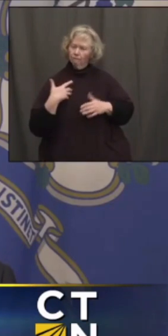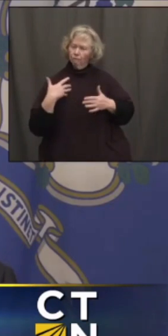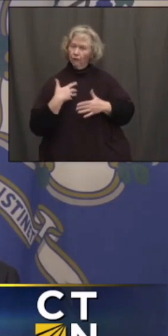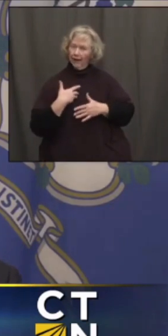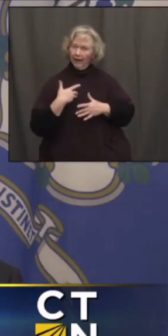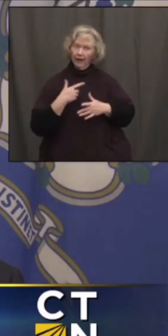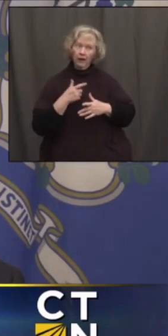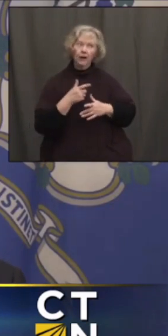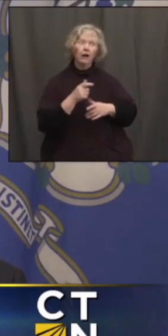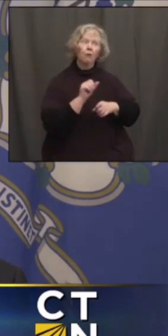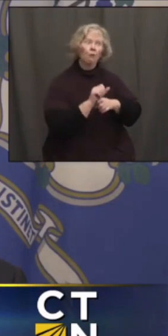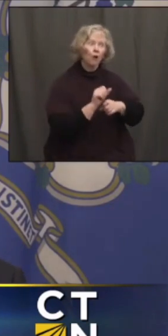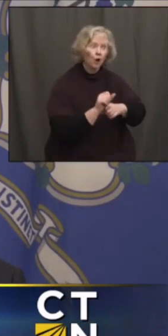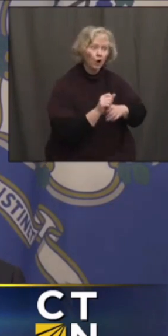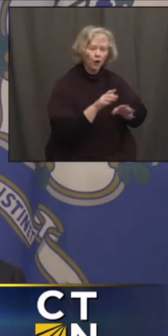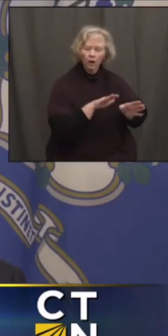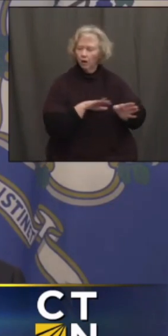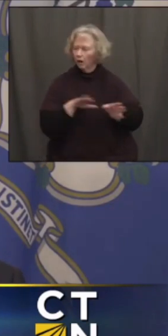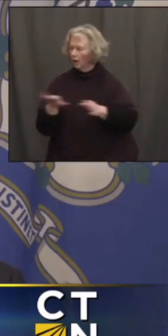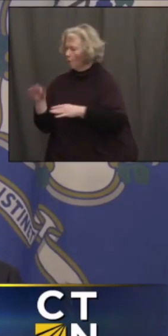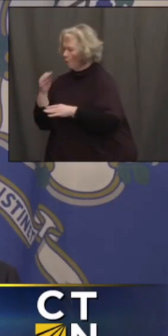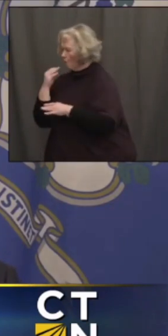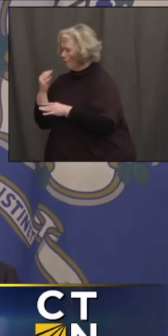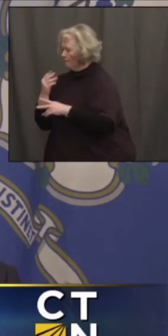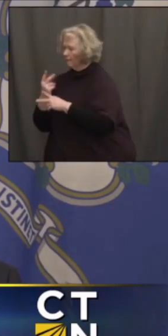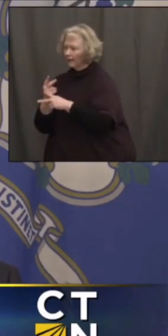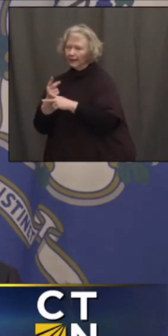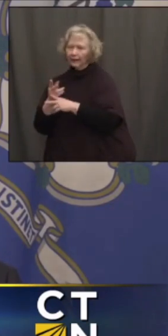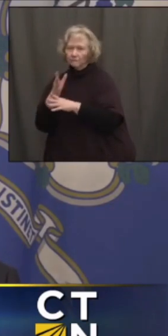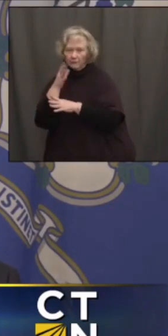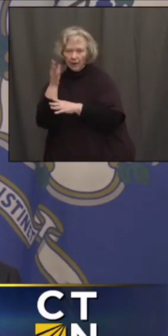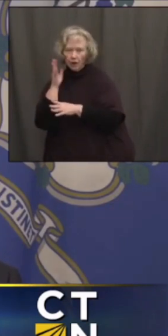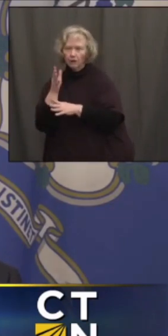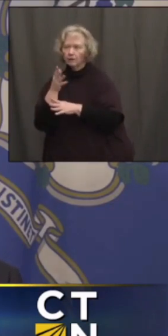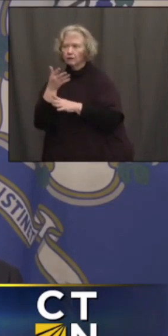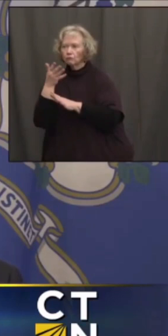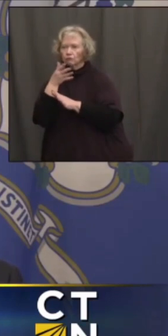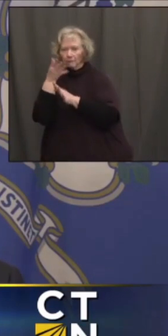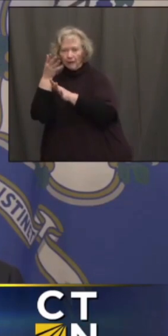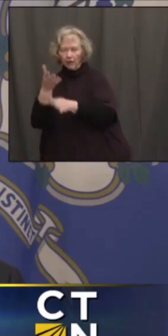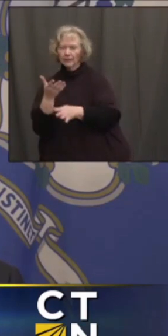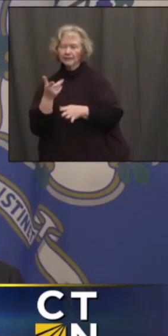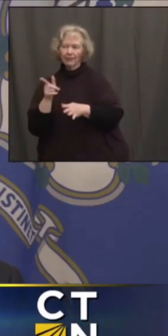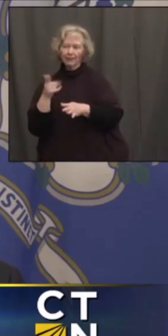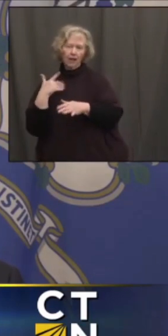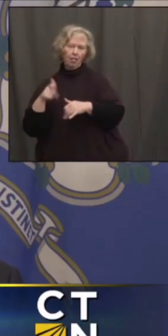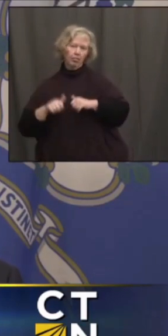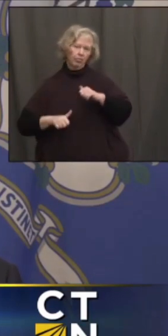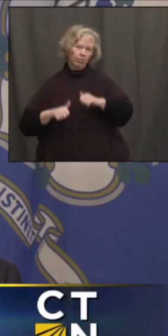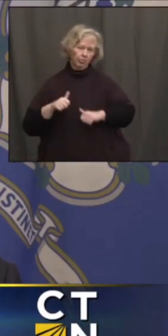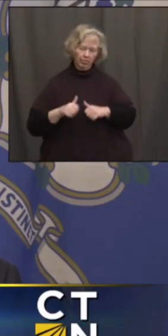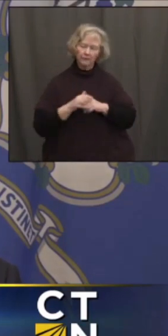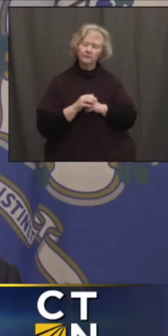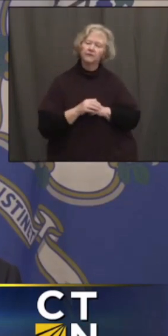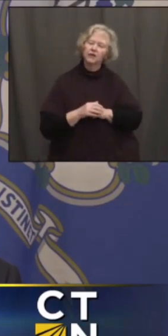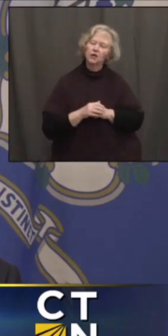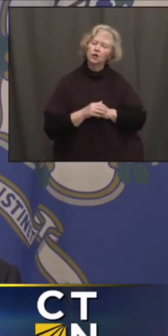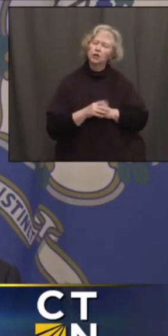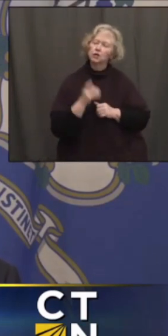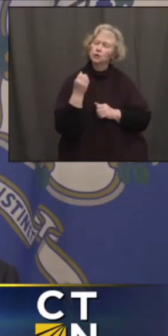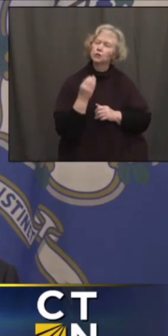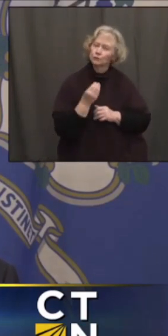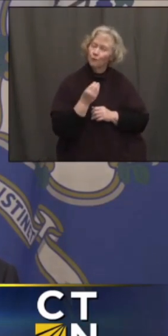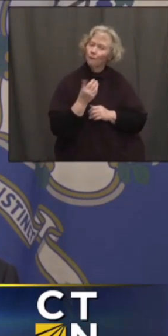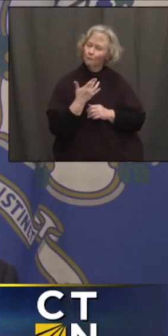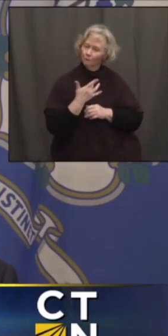going home and they had a parent or grandparent living with them. And that's what made them worried. So one of the things we